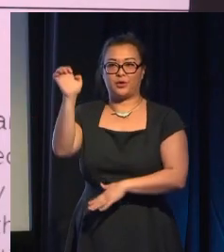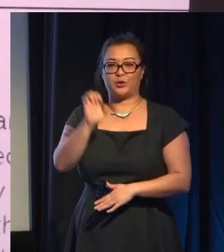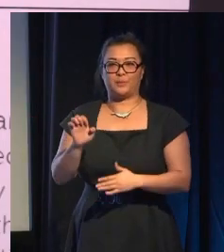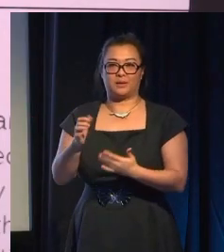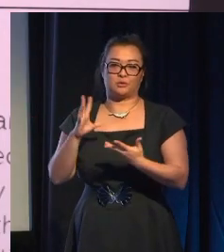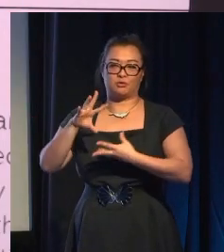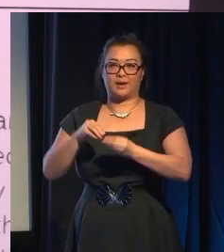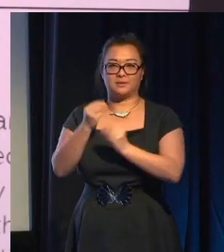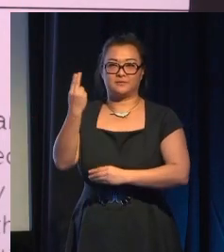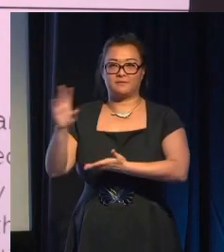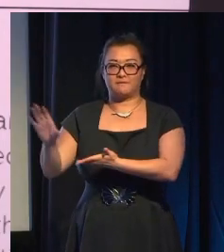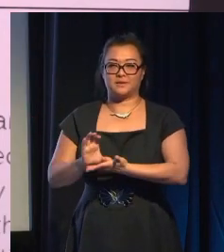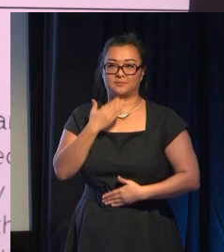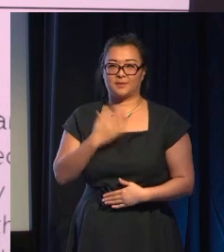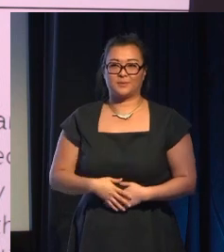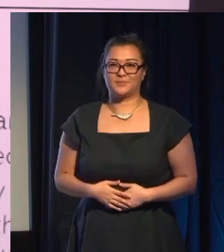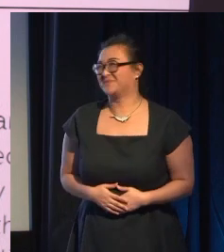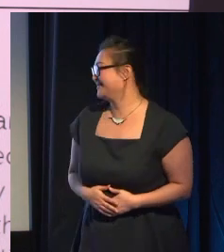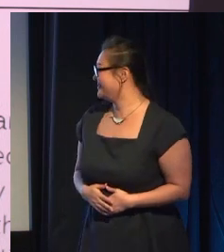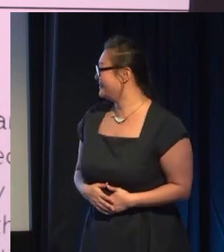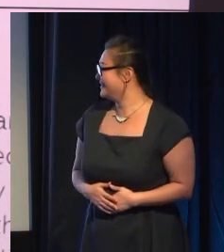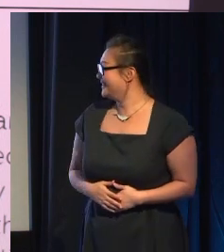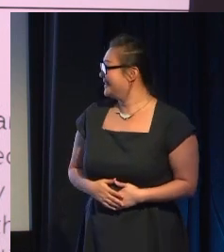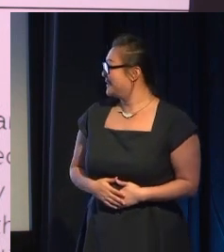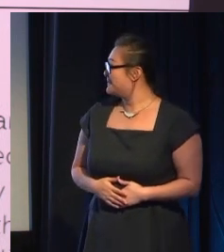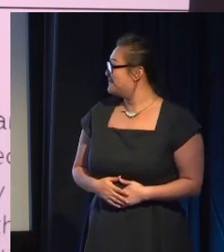if you're here today.